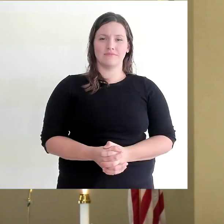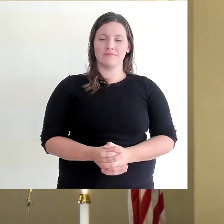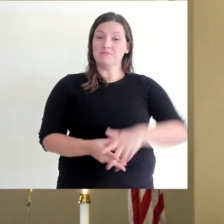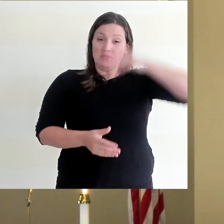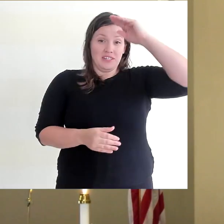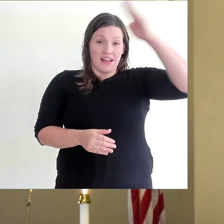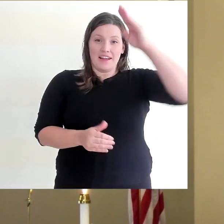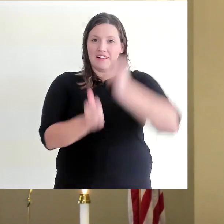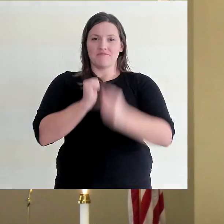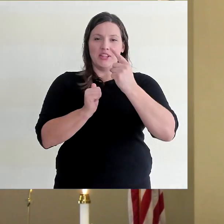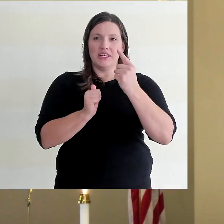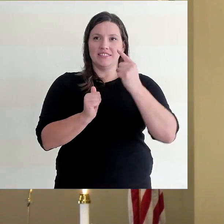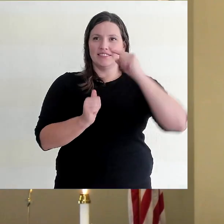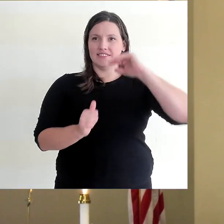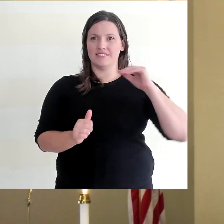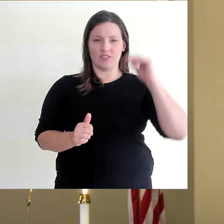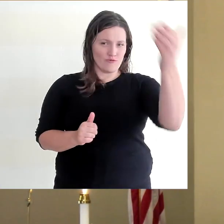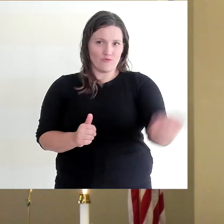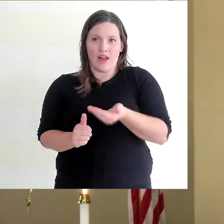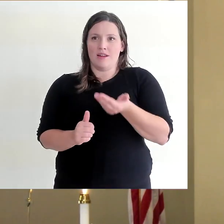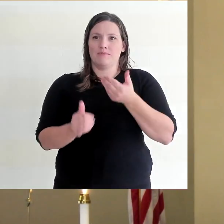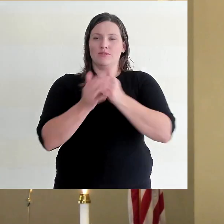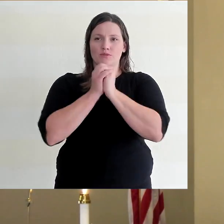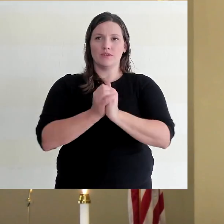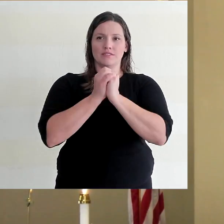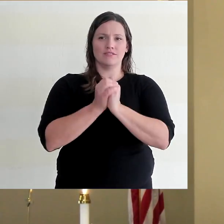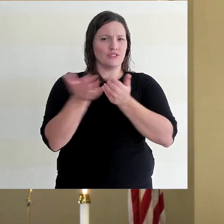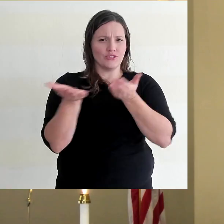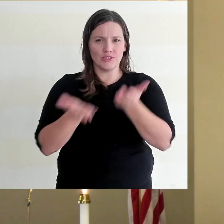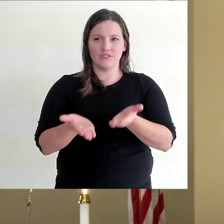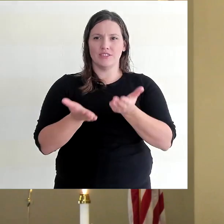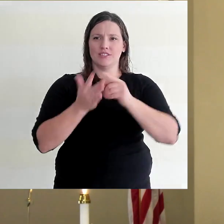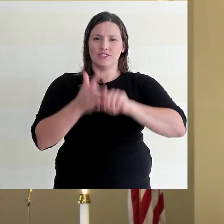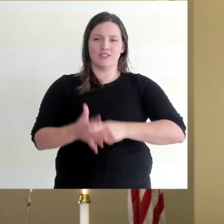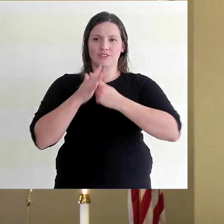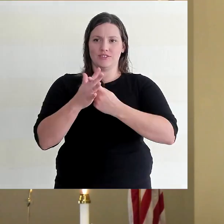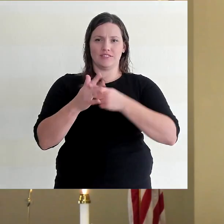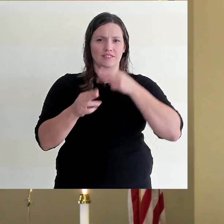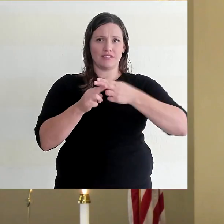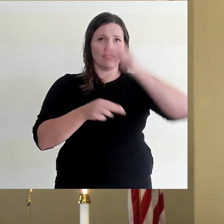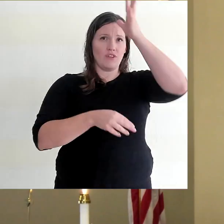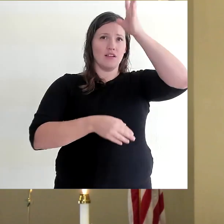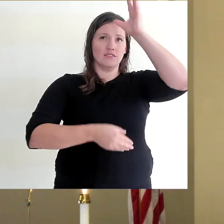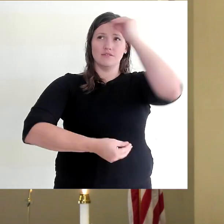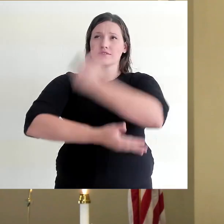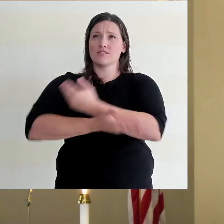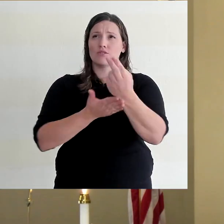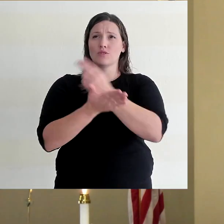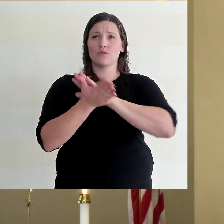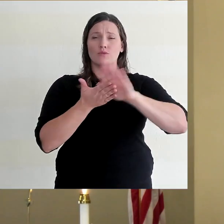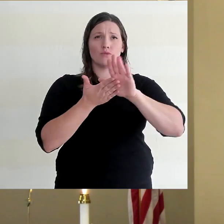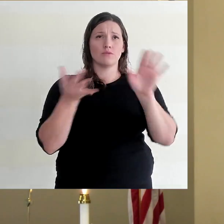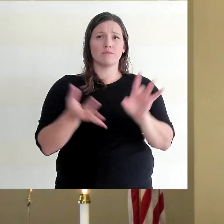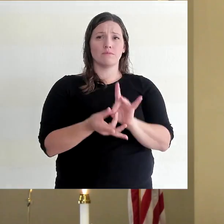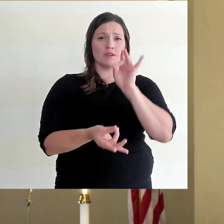Hello everyone. Welcome to our online worship service today. We begin our service in the name of the Father and of the Son